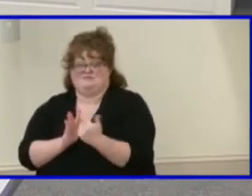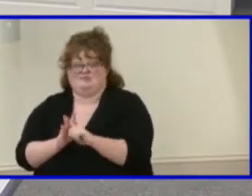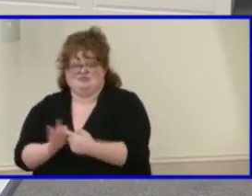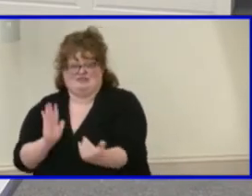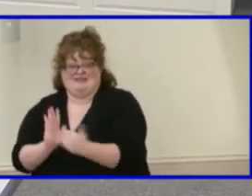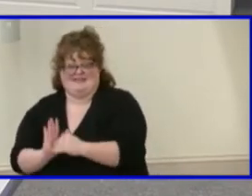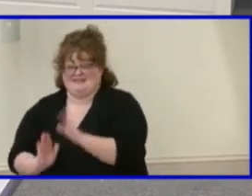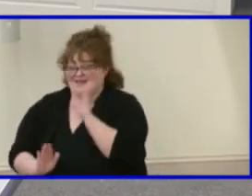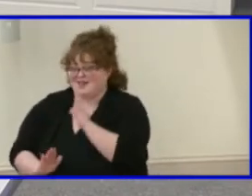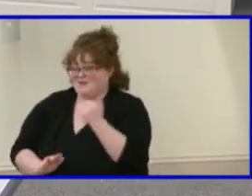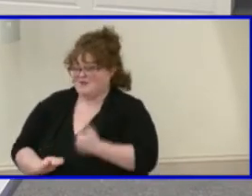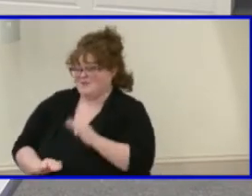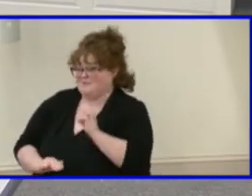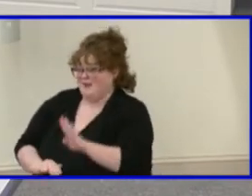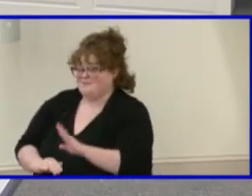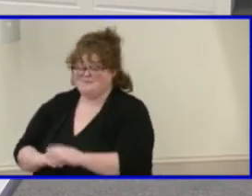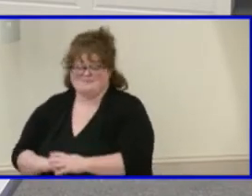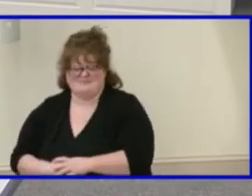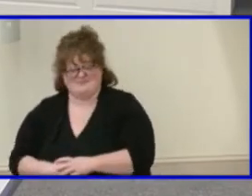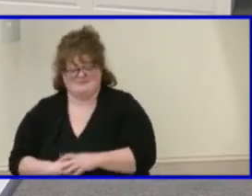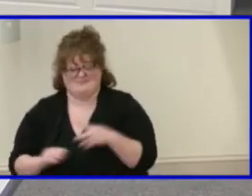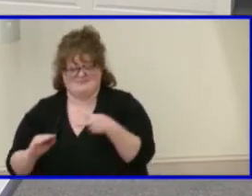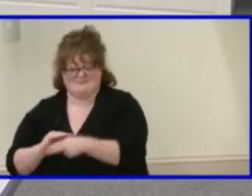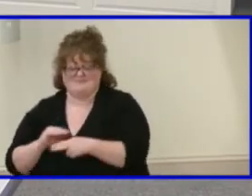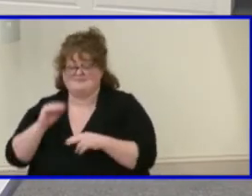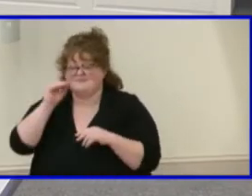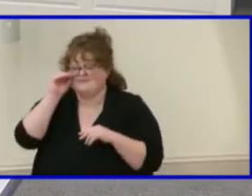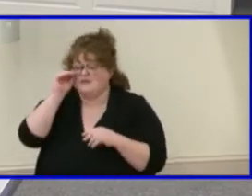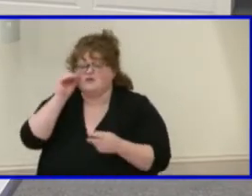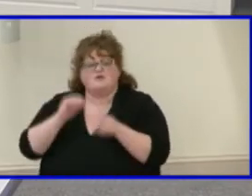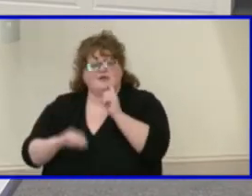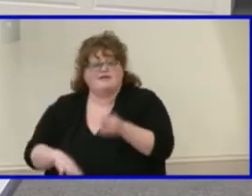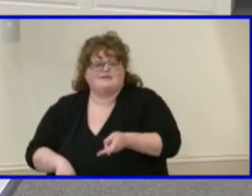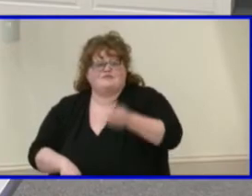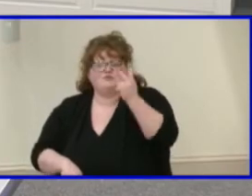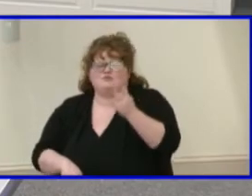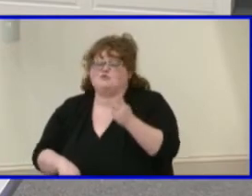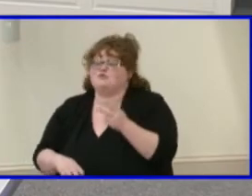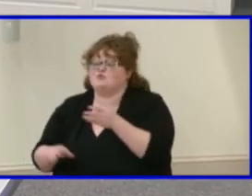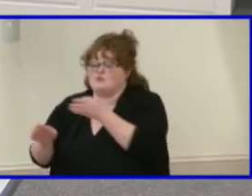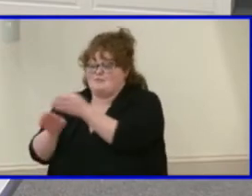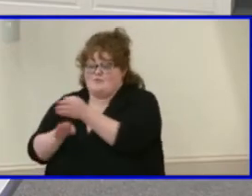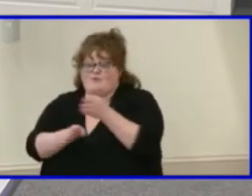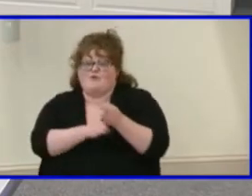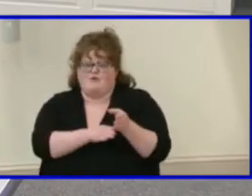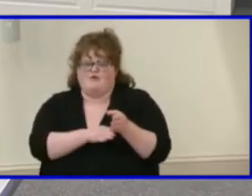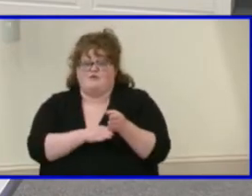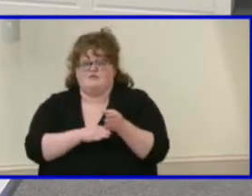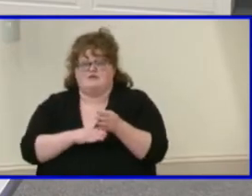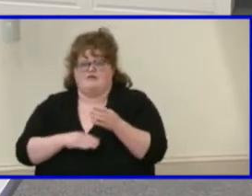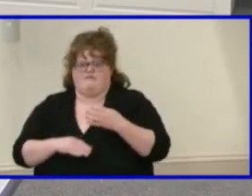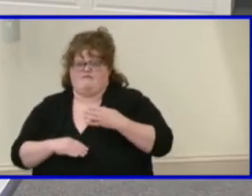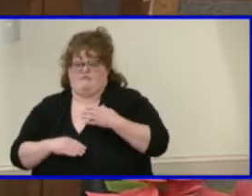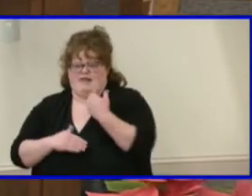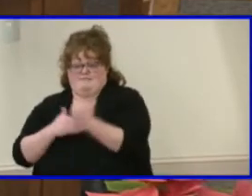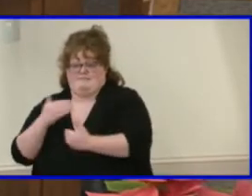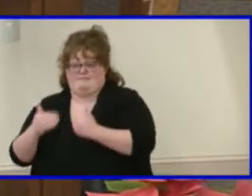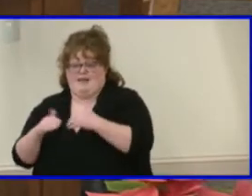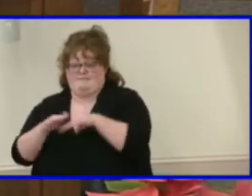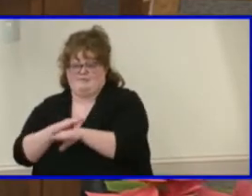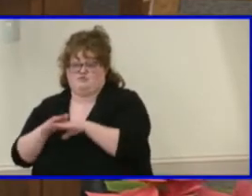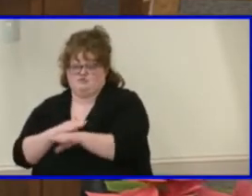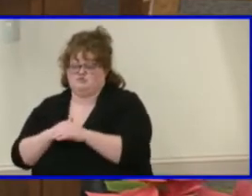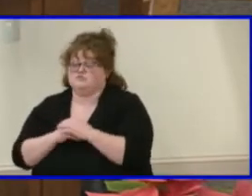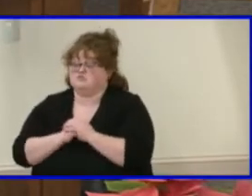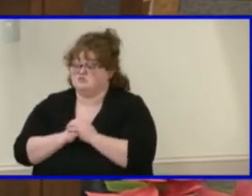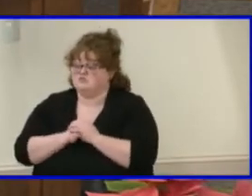So good, said it twice. There are two main components to the Maggie Walker admissions process. First we will